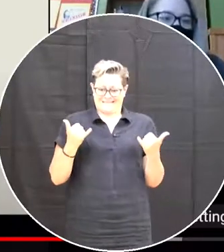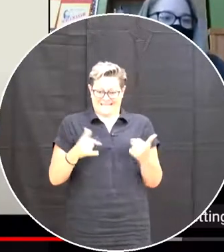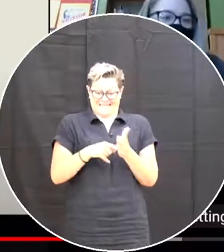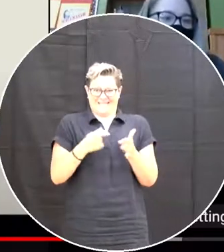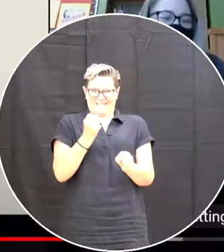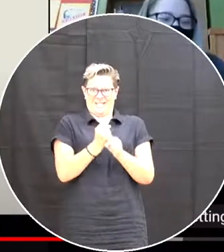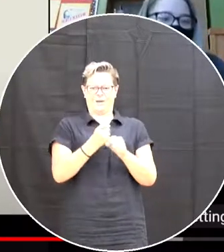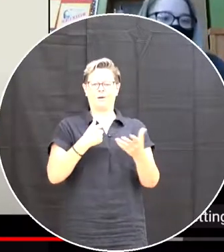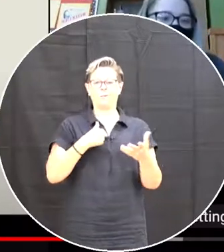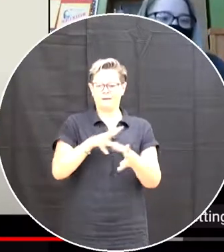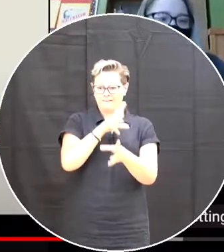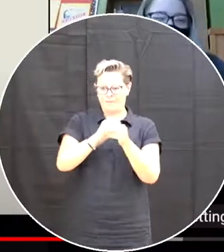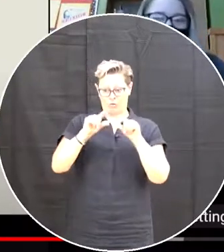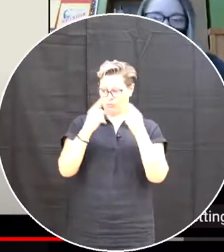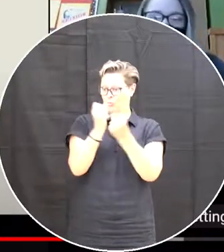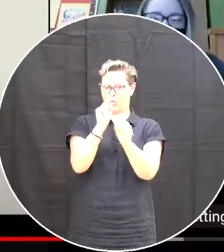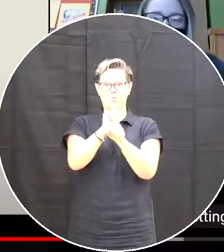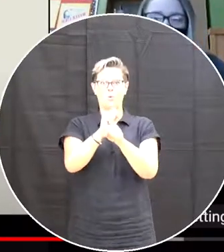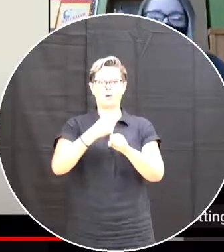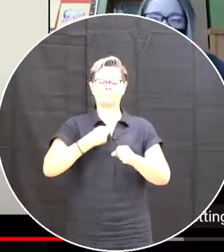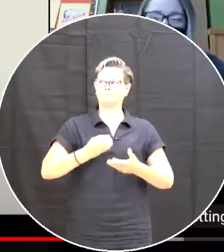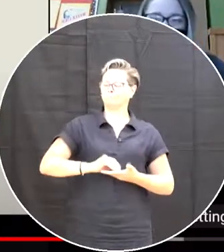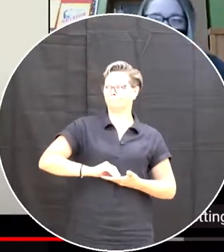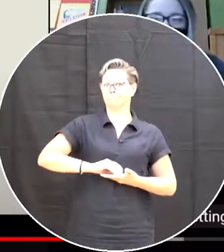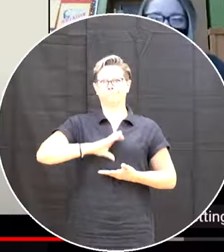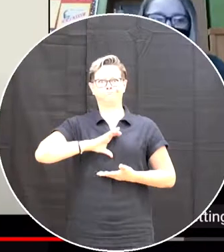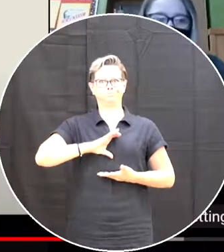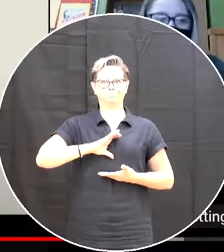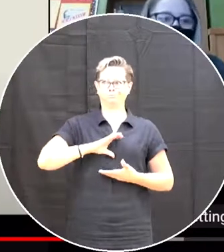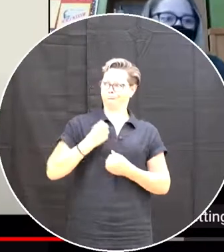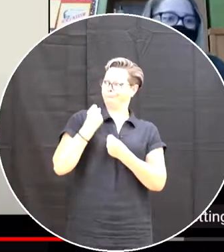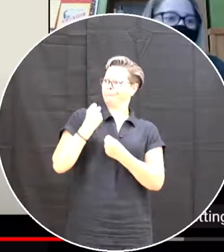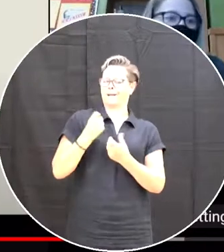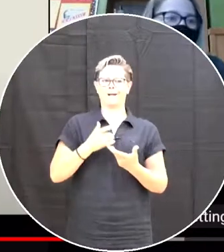definitely gained confidence with knowing that I knew what I was doing